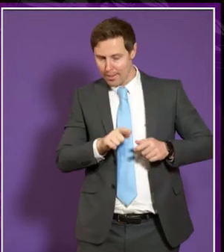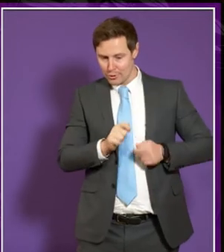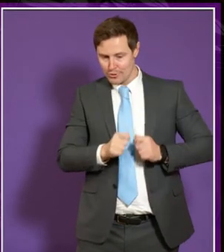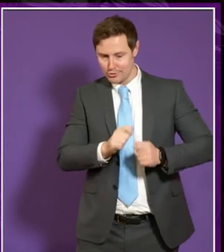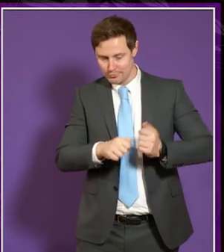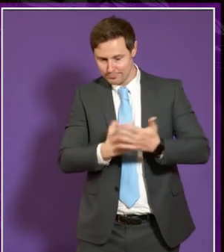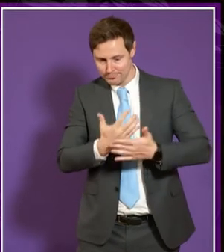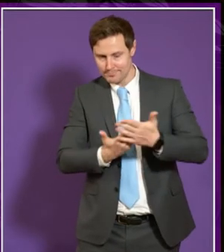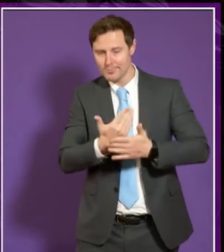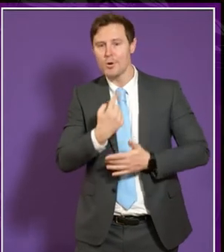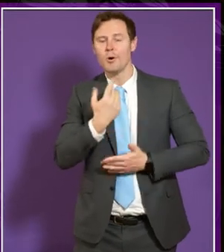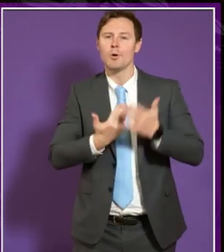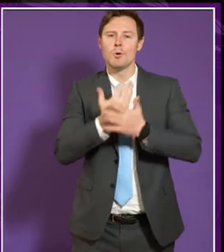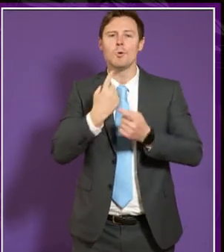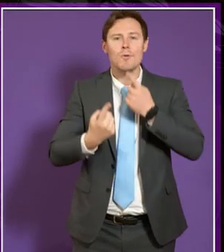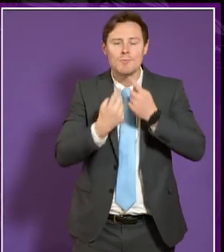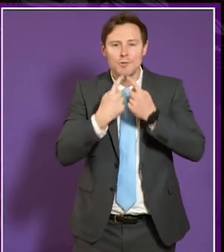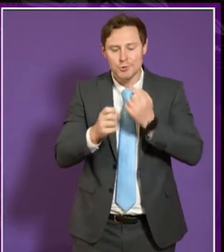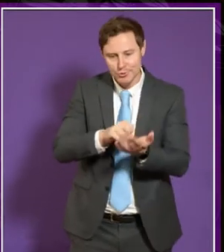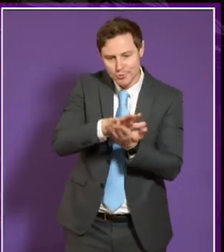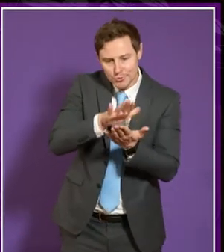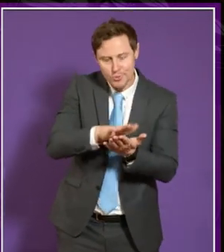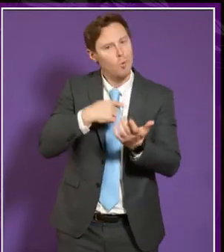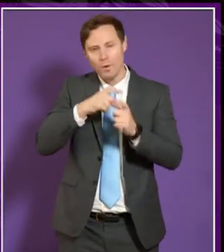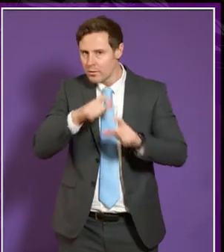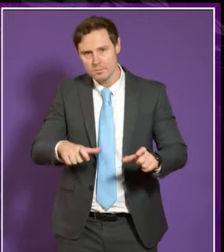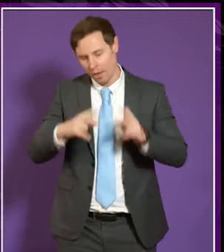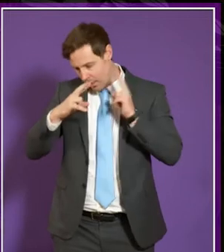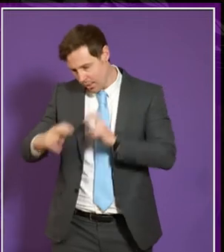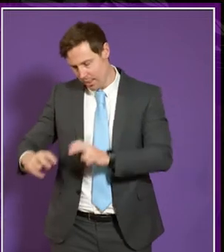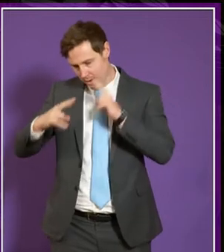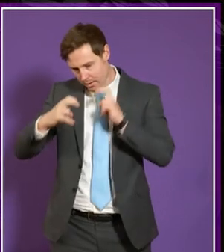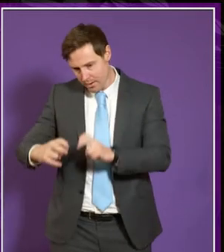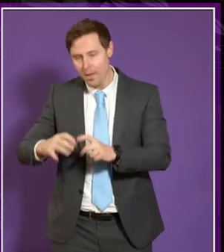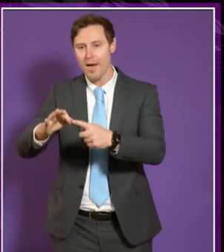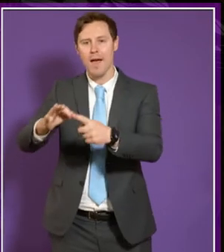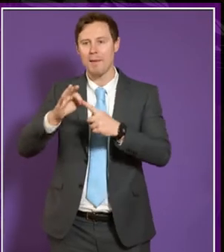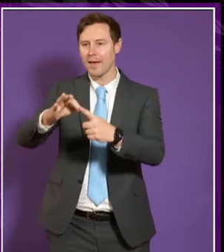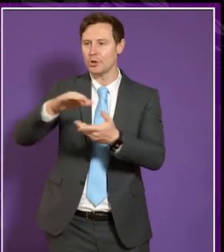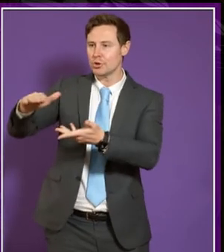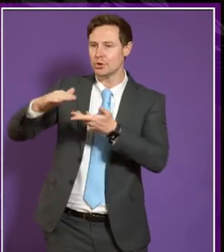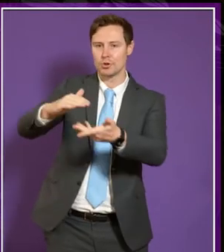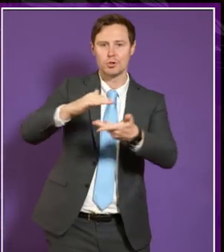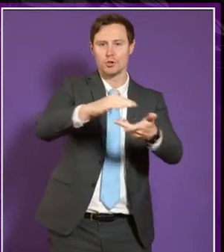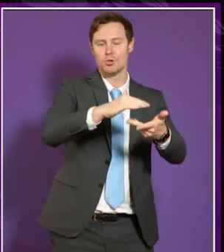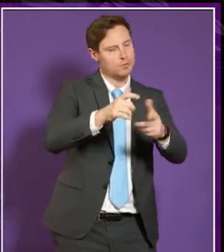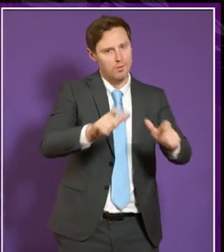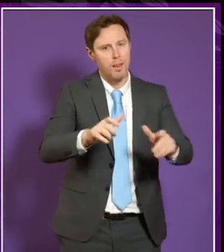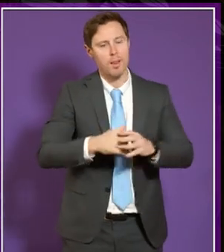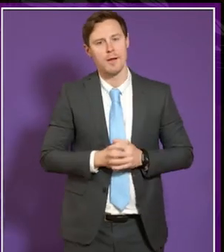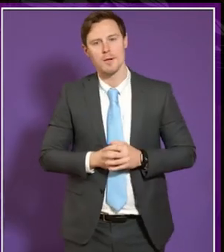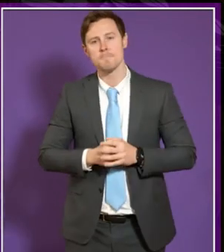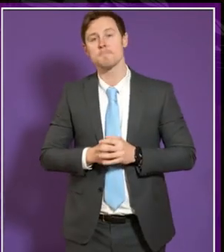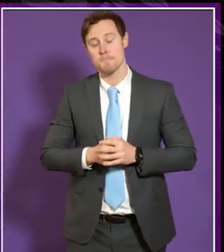fields of information information that we're analyzing within the the application so yes um